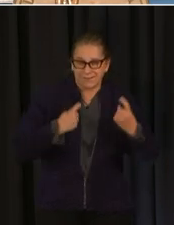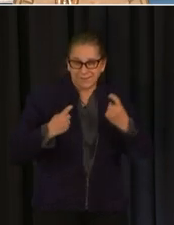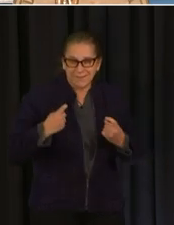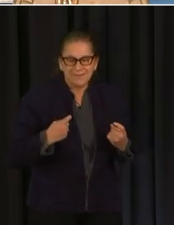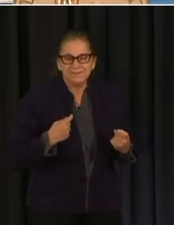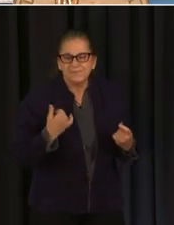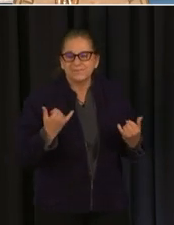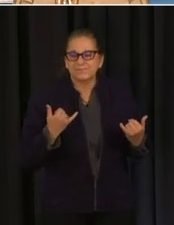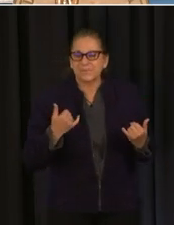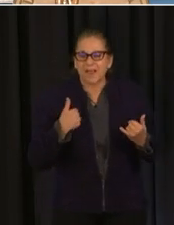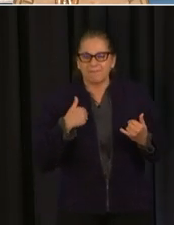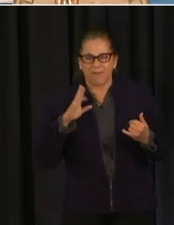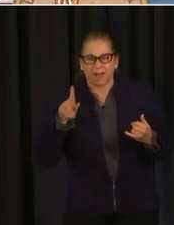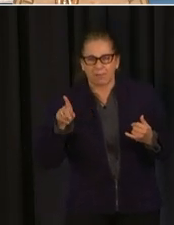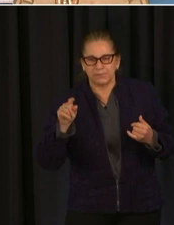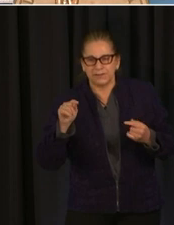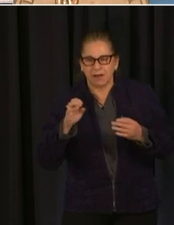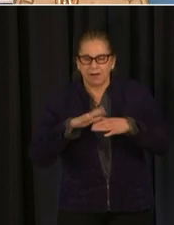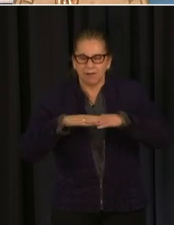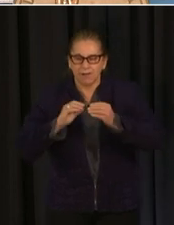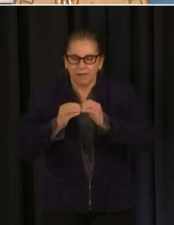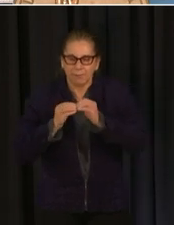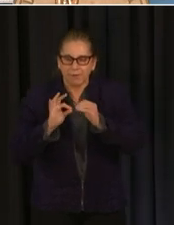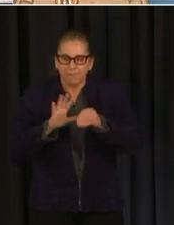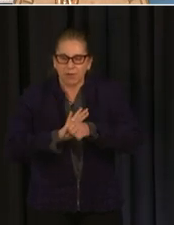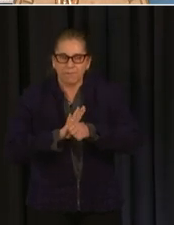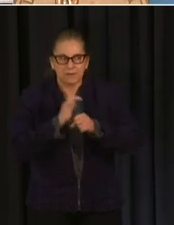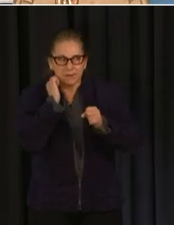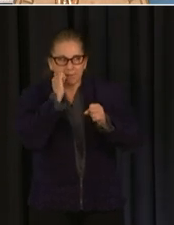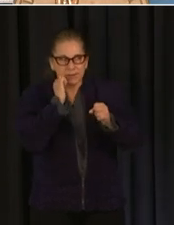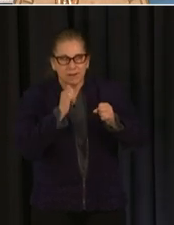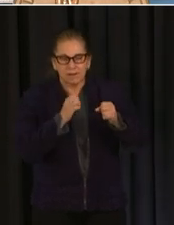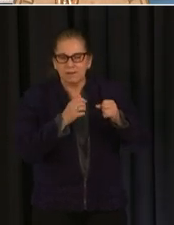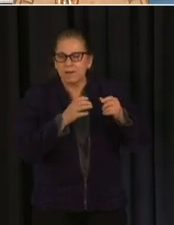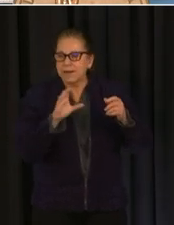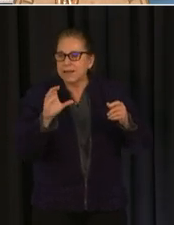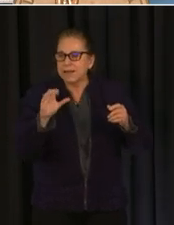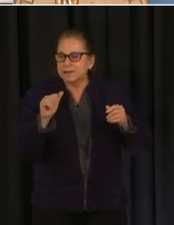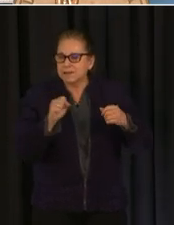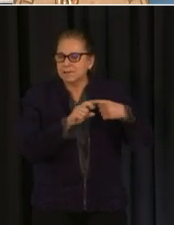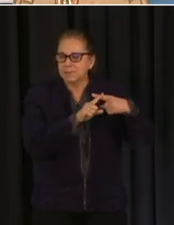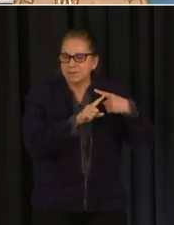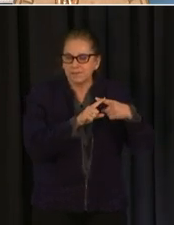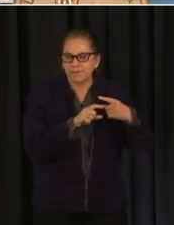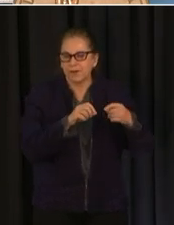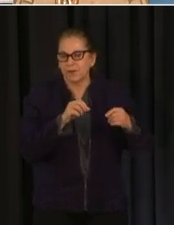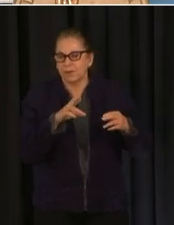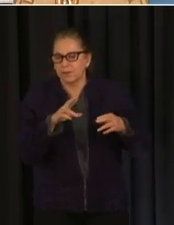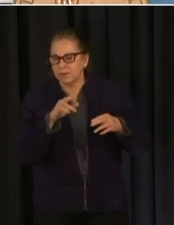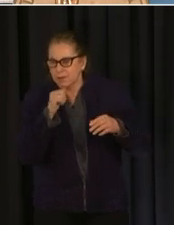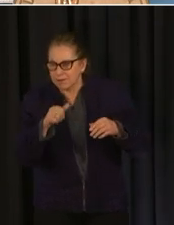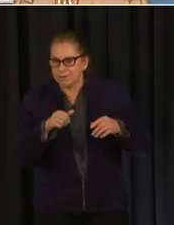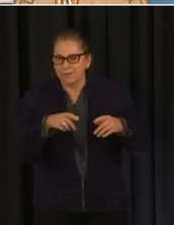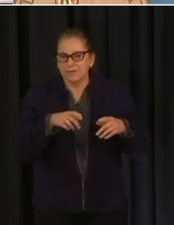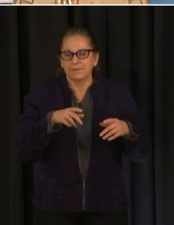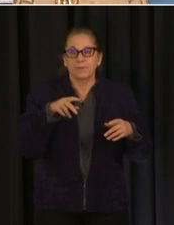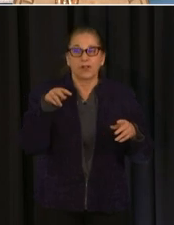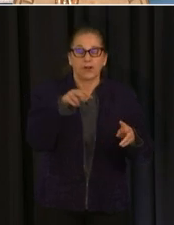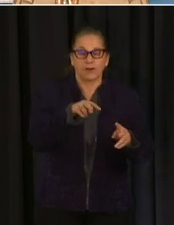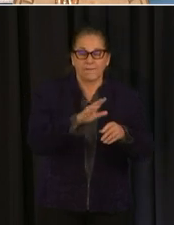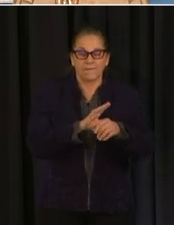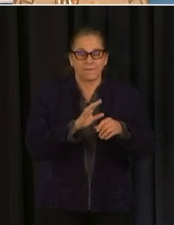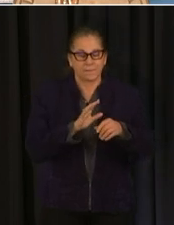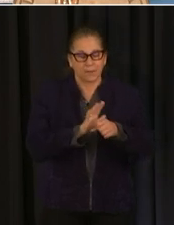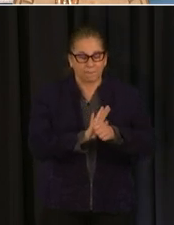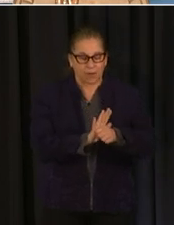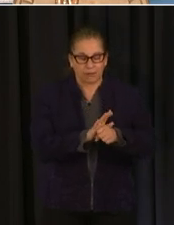to covet 19 on a daily basis on coronavirus.dc.gov we're very pleased